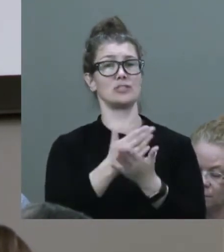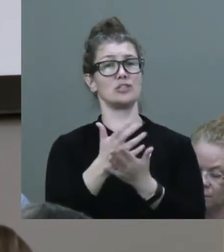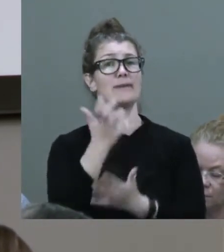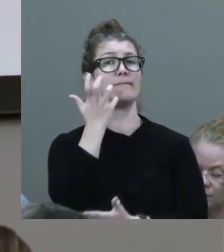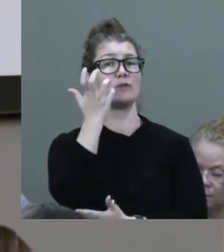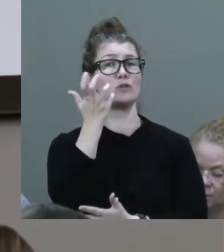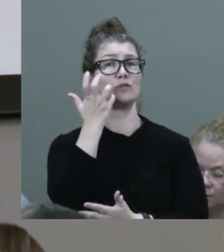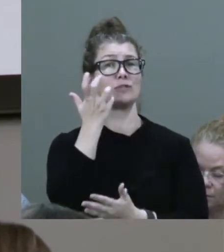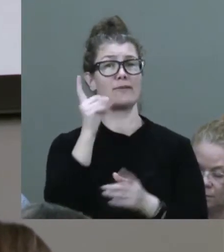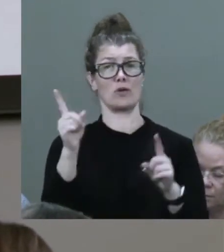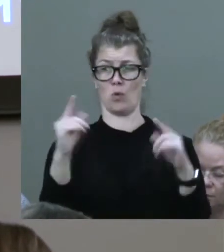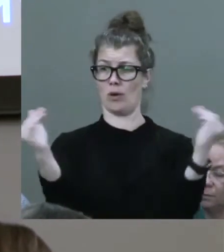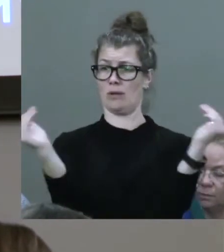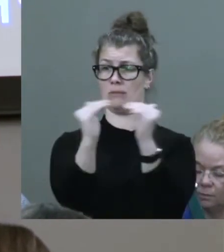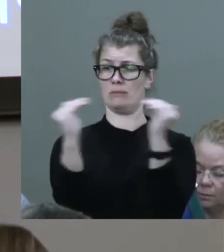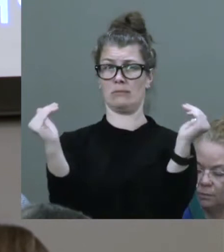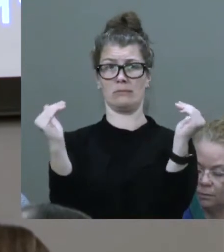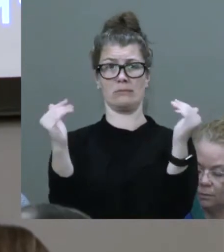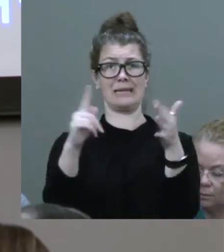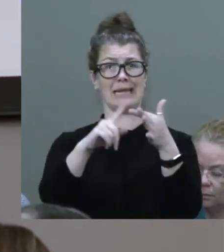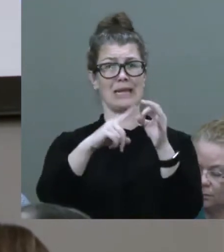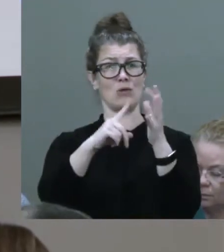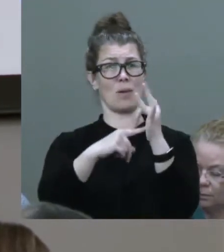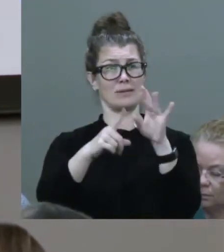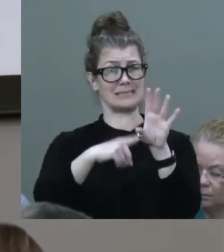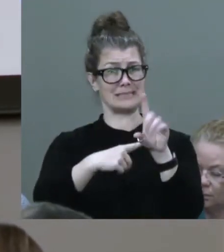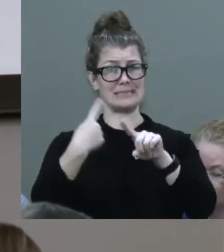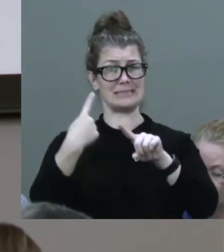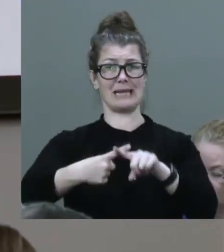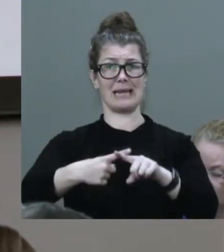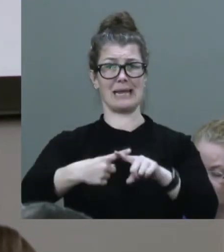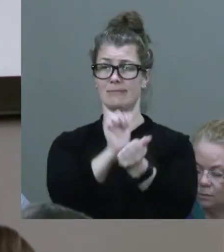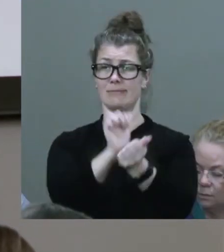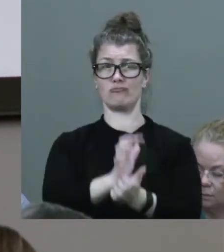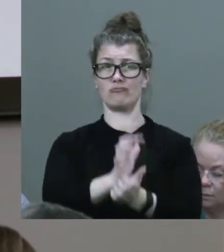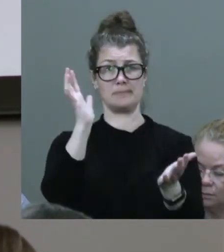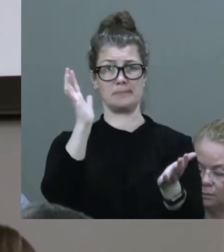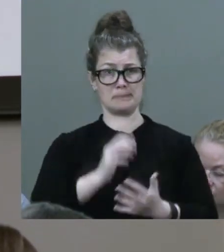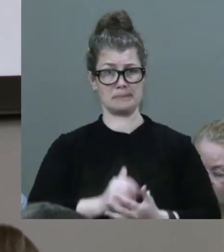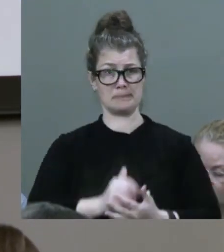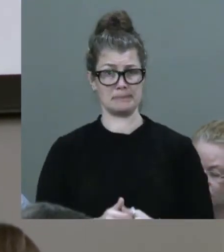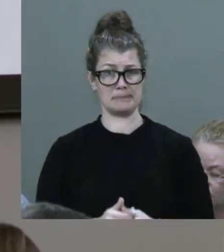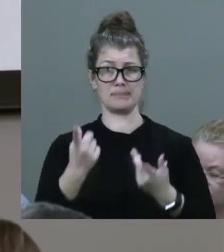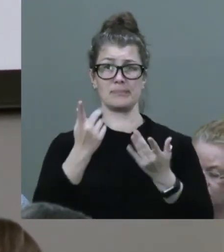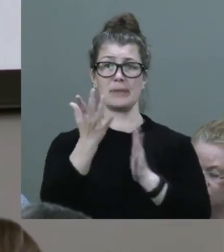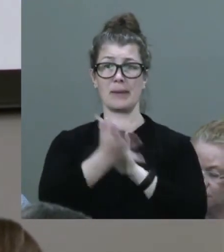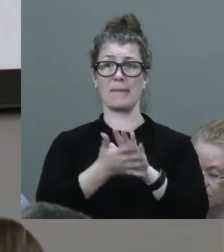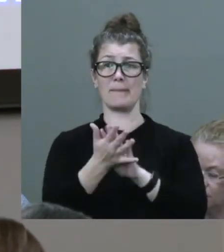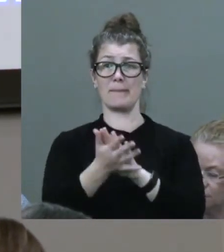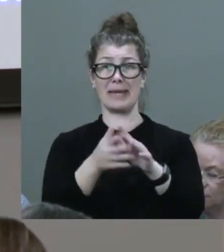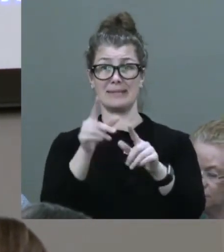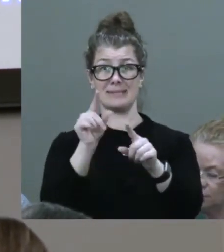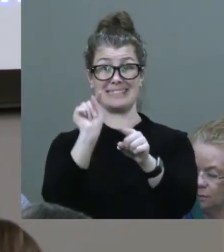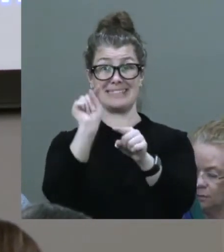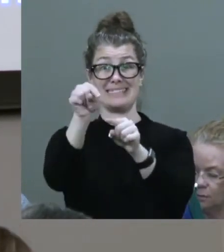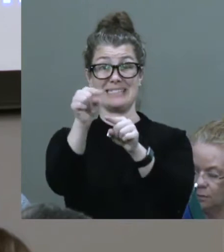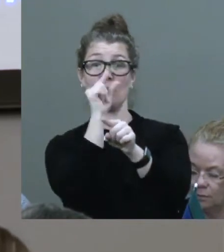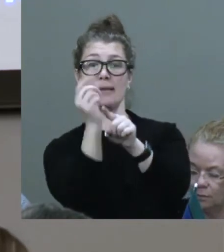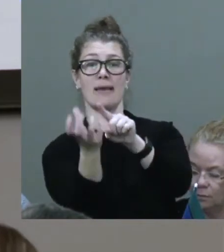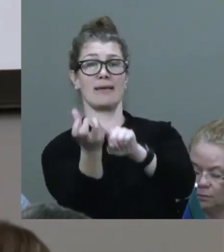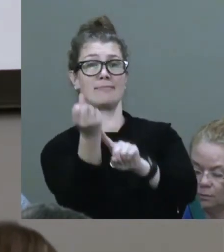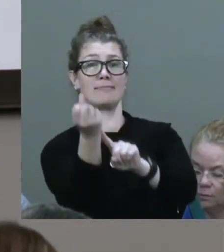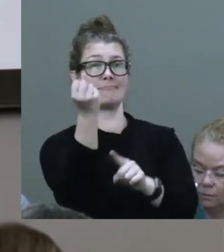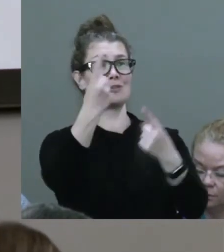Of equality and of liberation is within our grasp. That we together